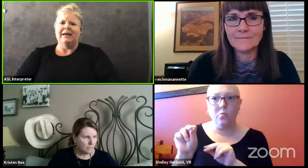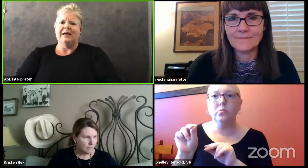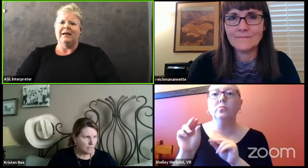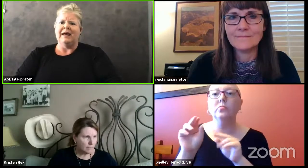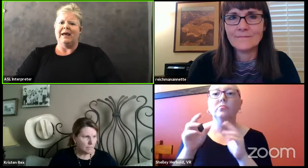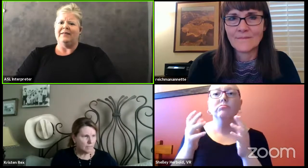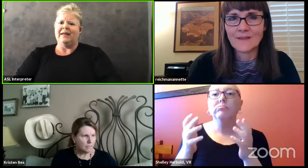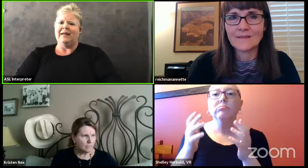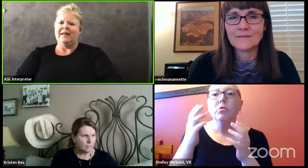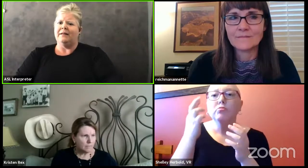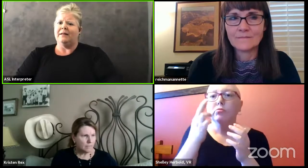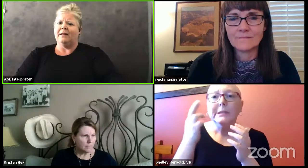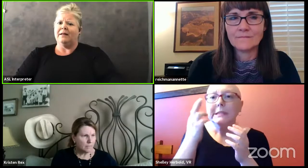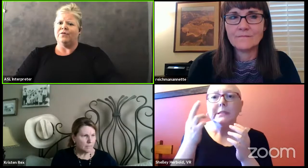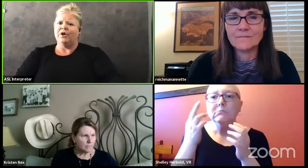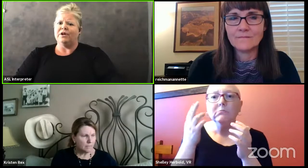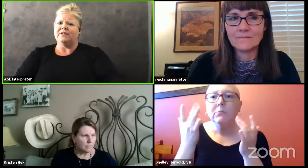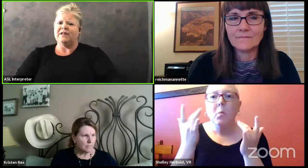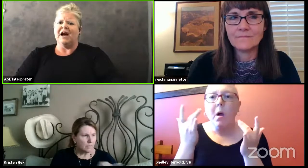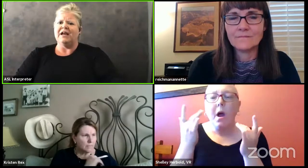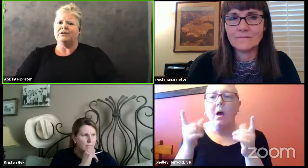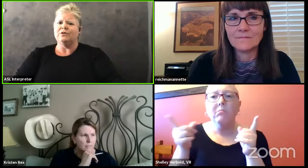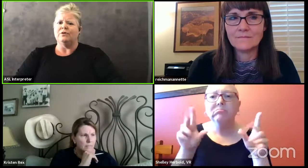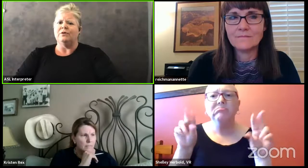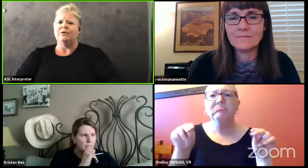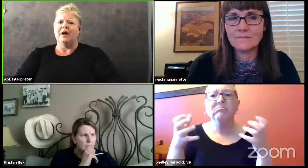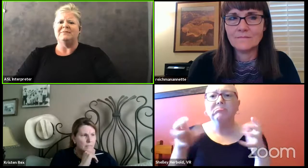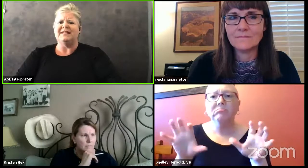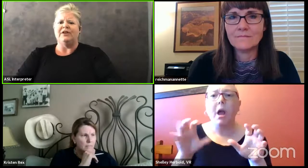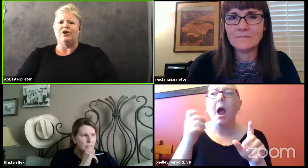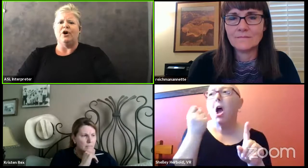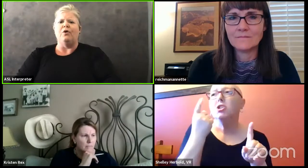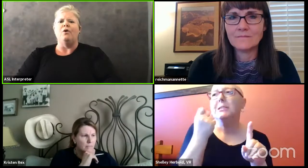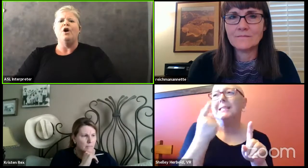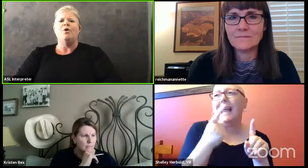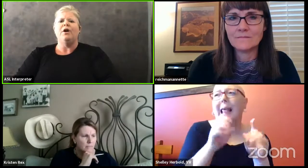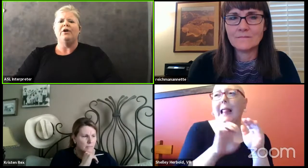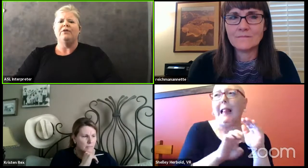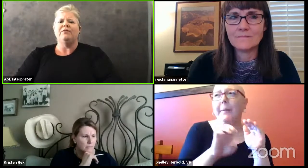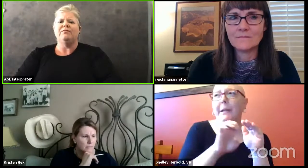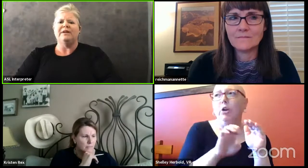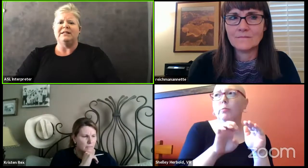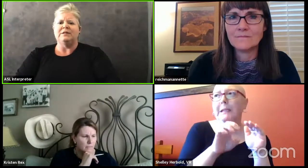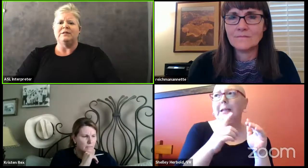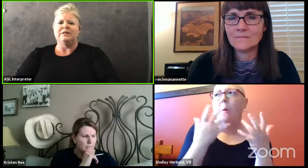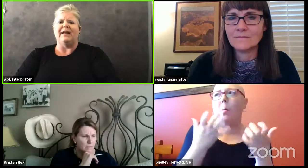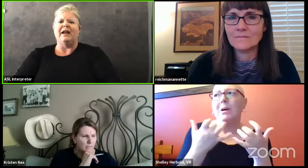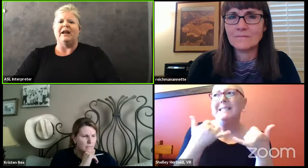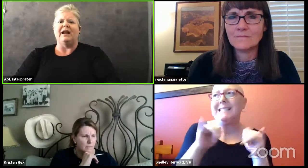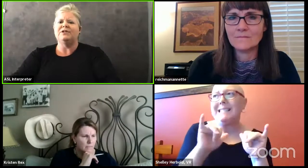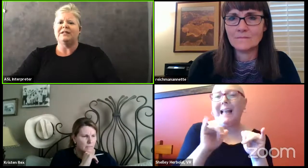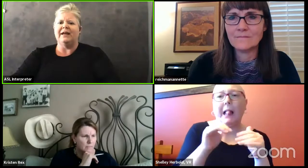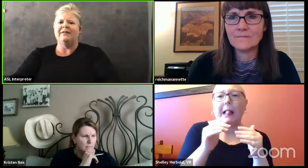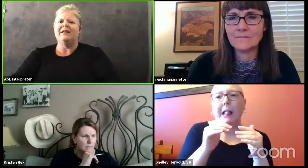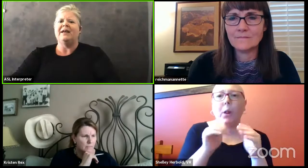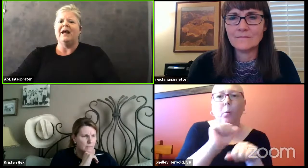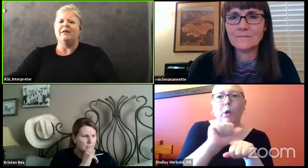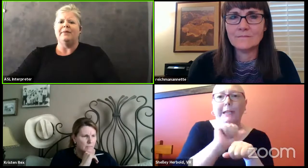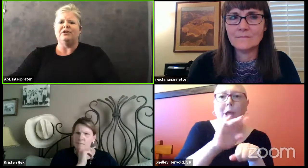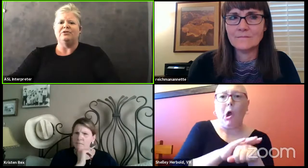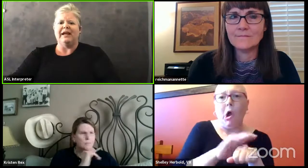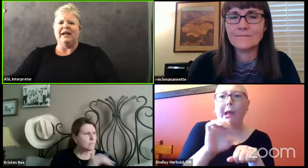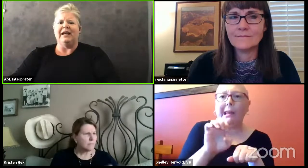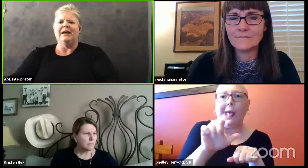and then as far as the high school um said no what are the reasons behind that i understand